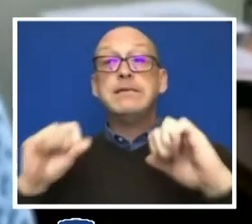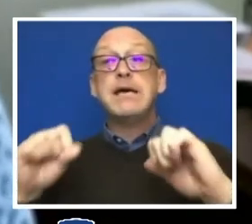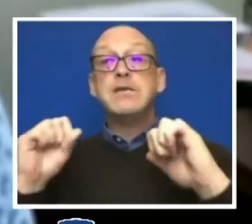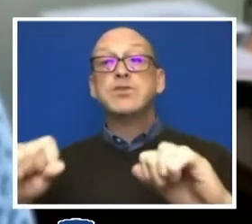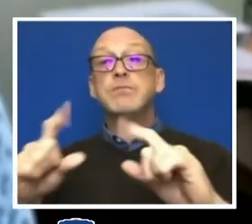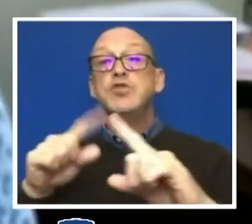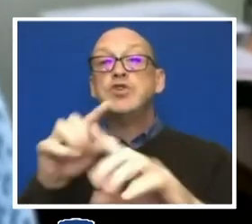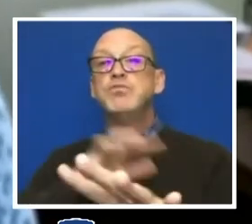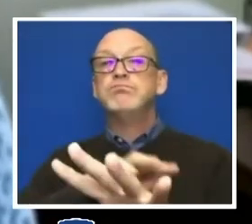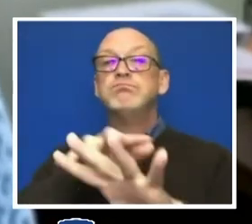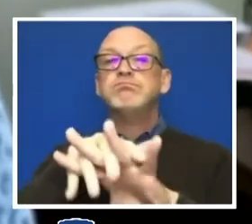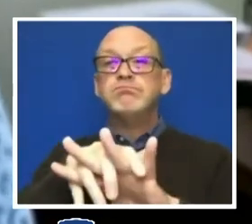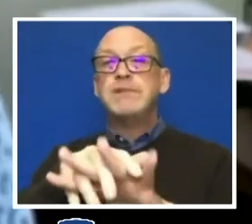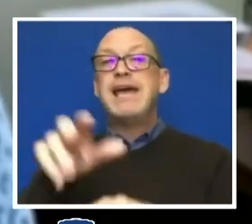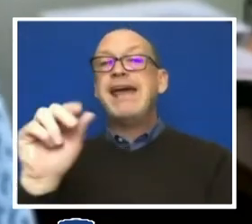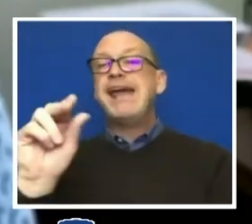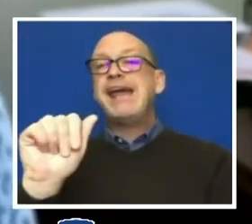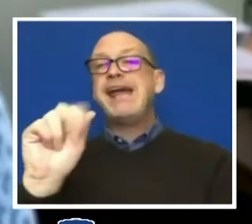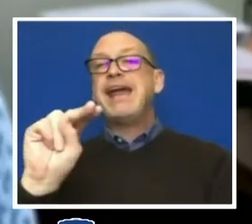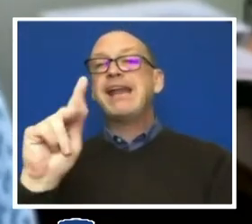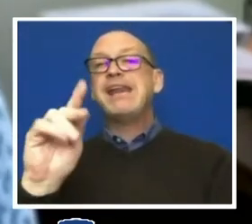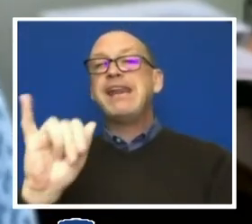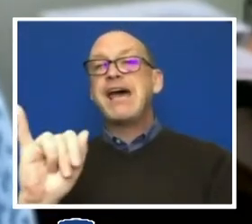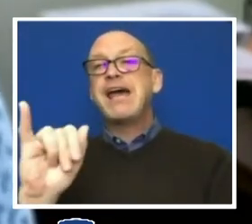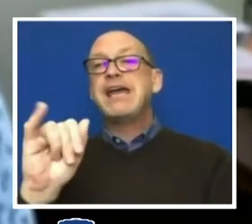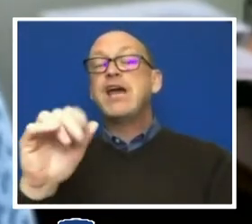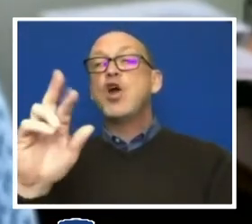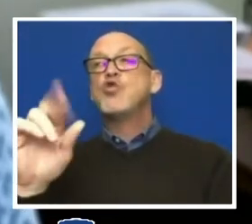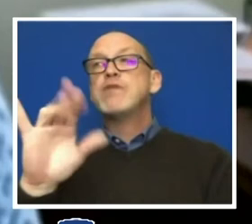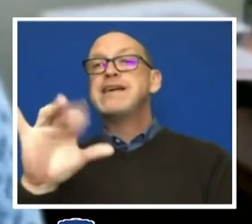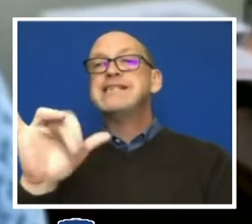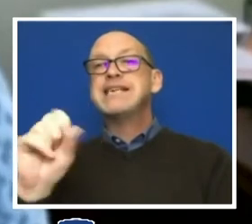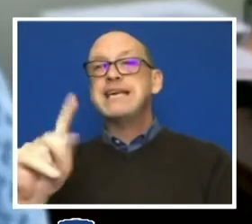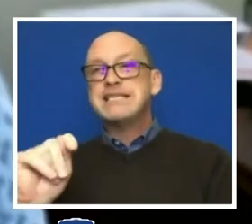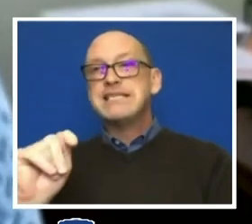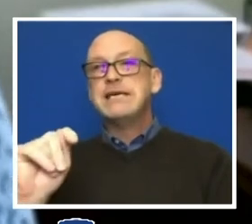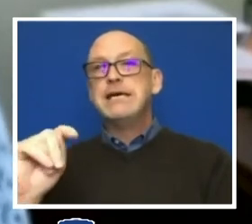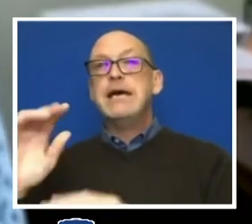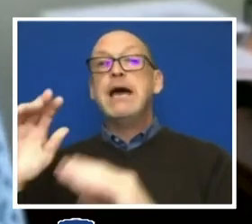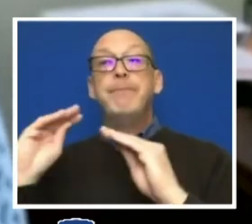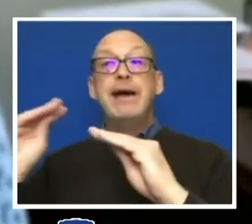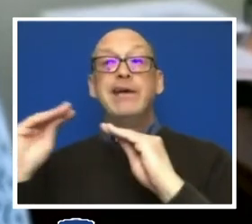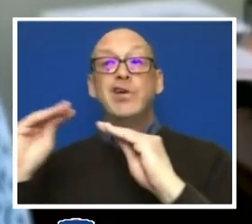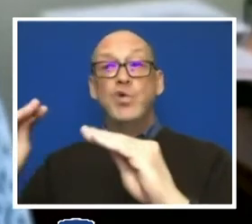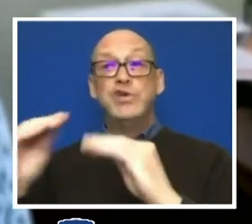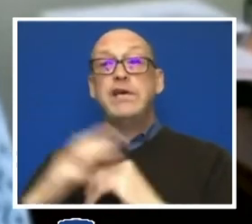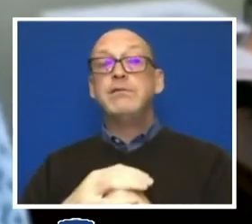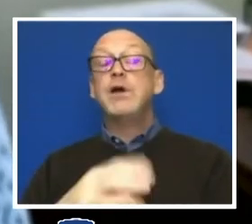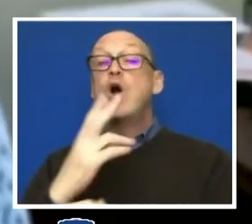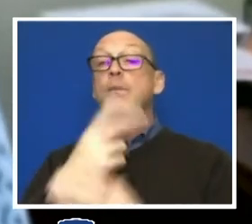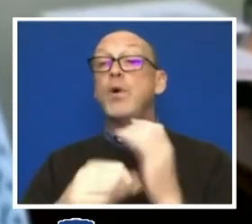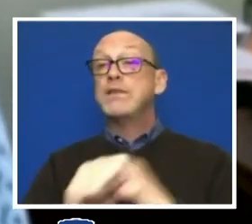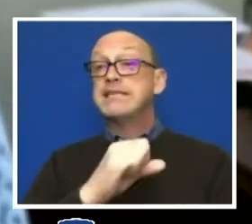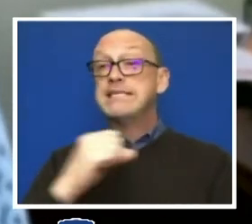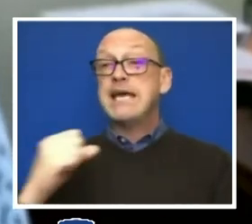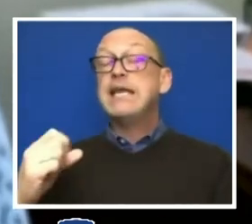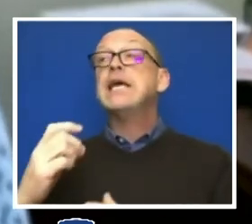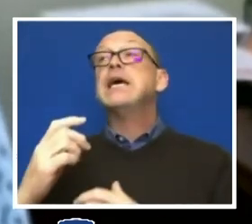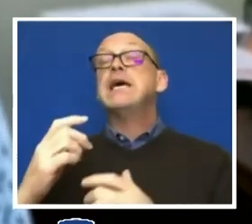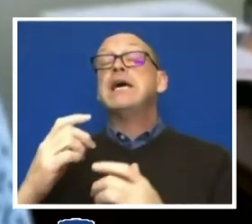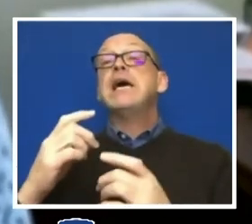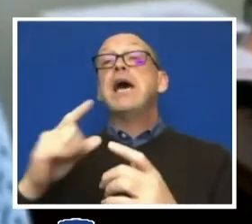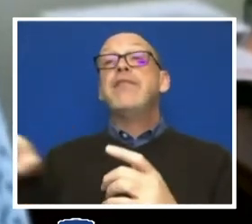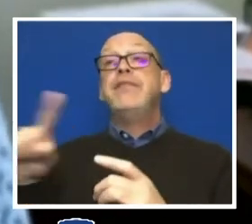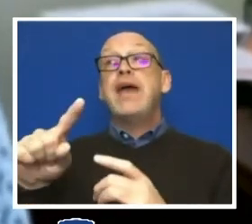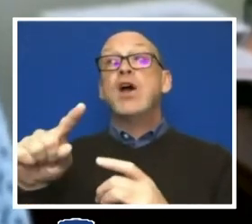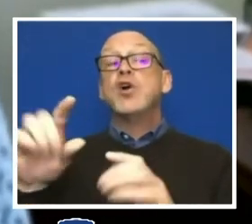pedagogy within the curriculum. So both the Select Commission and the Senate are in the process of co charging